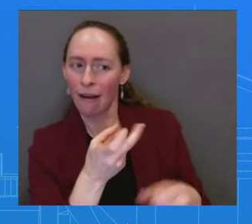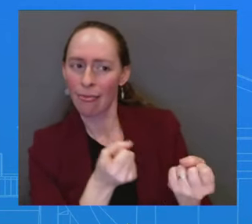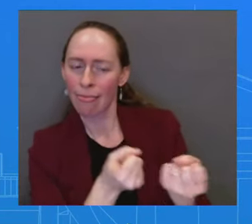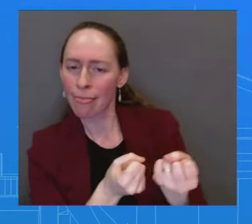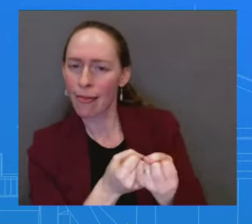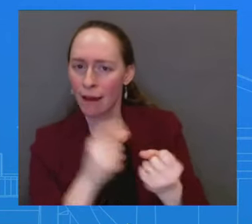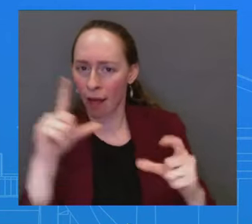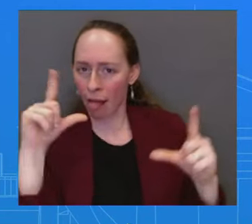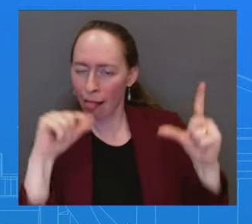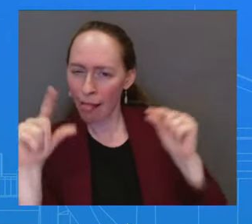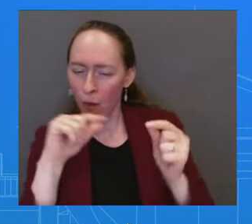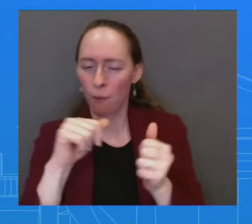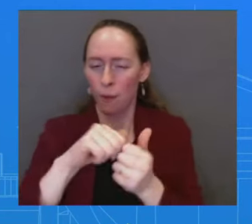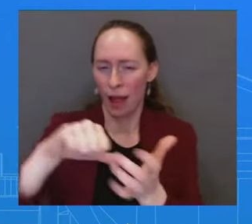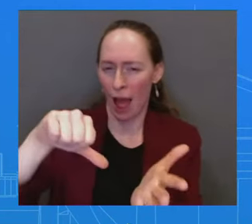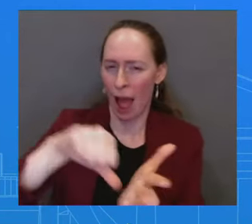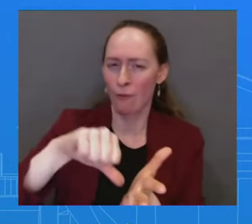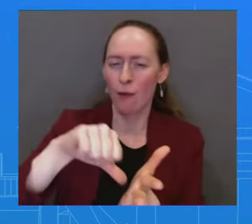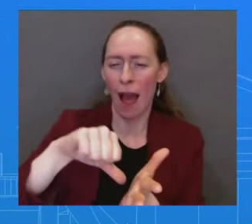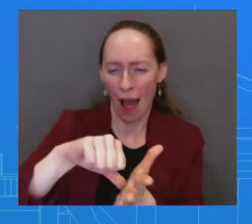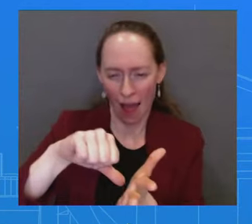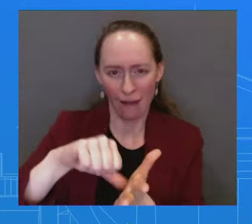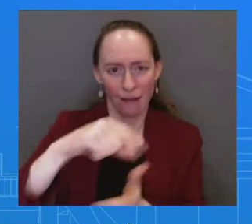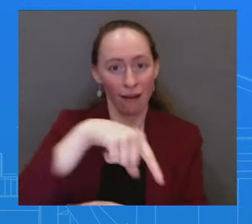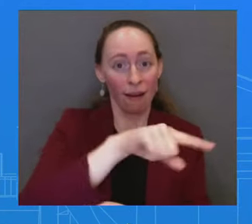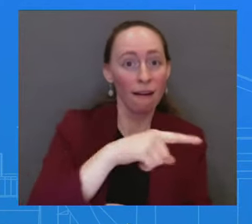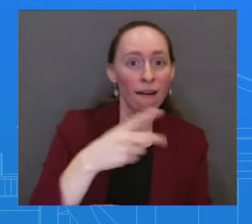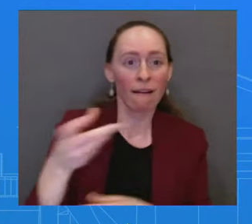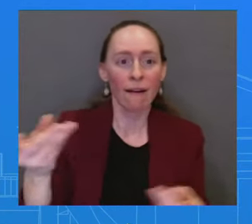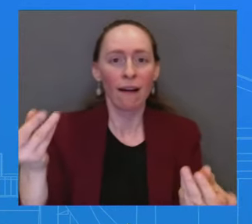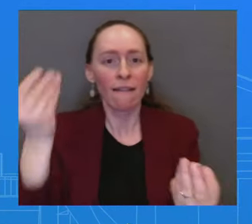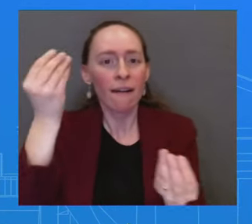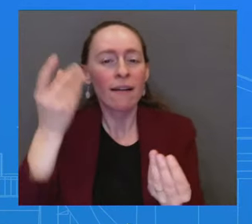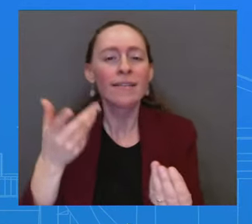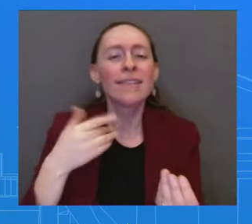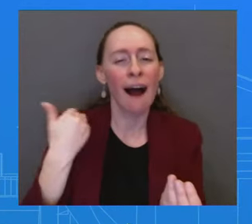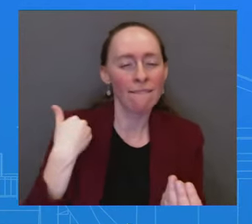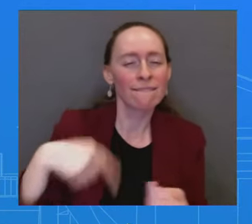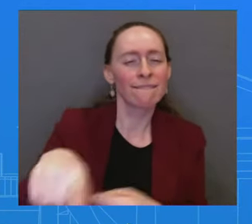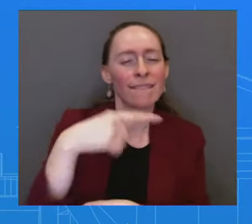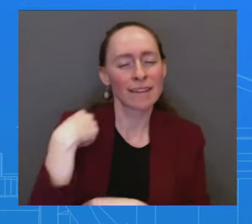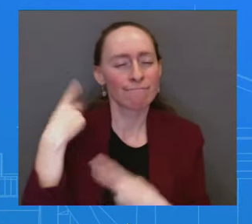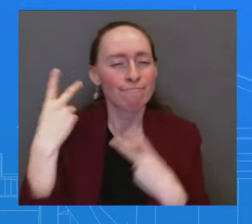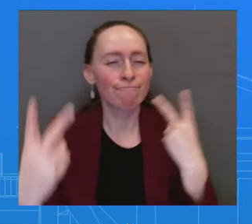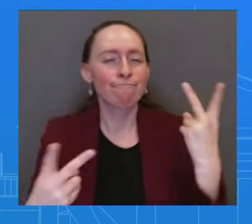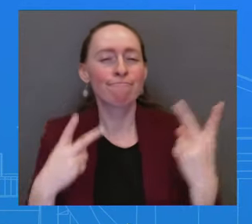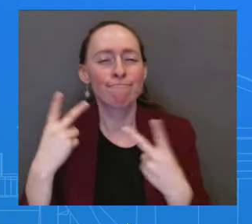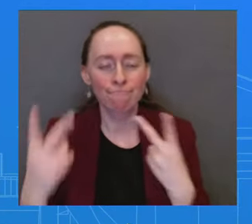have to try to help stem the flow of weapons and munitions to the Houthis.